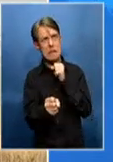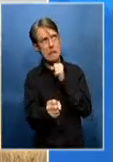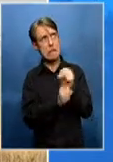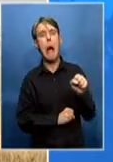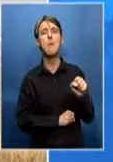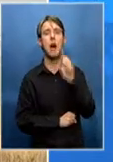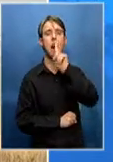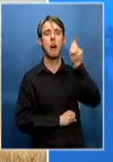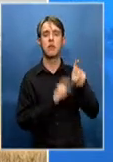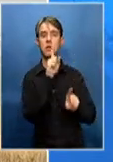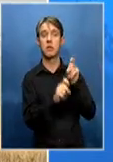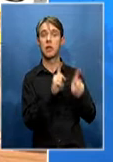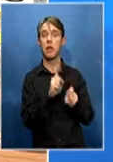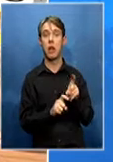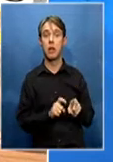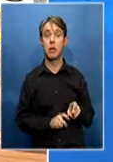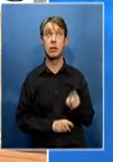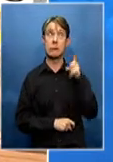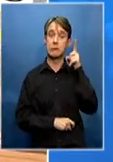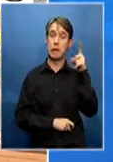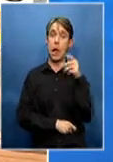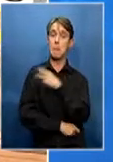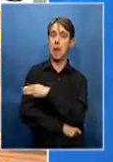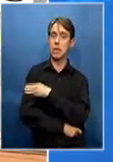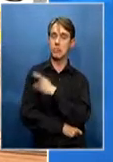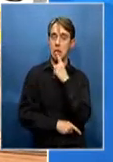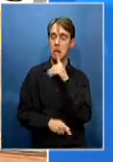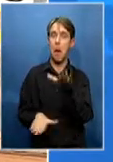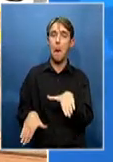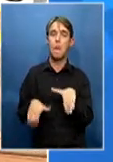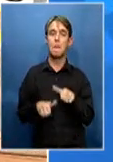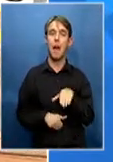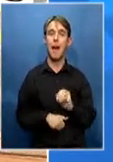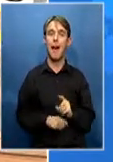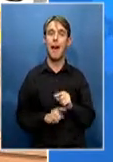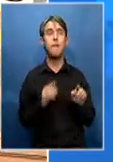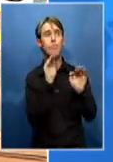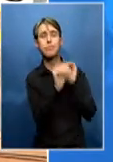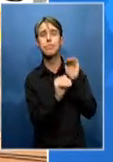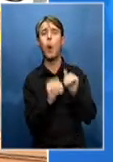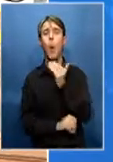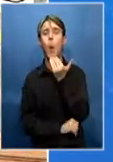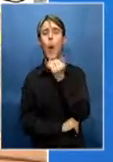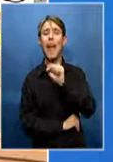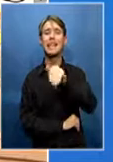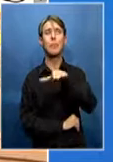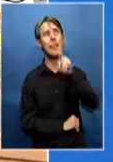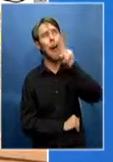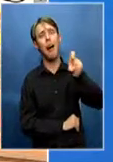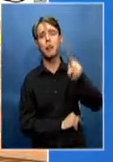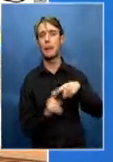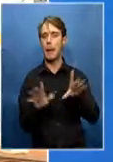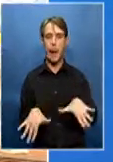spokesperson fails to comment on the situation despite several requests from the SABC. Chris Alda Lewis,